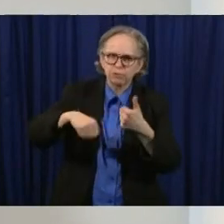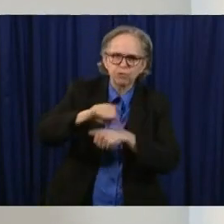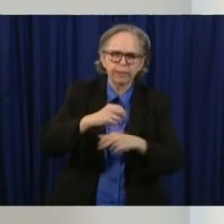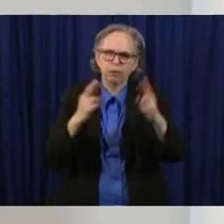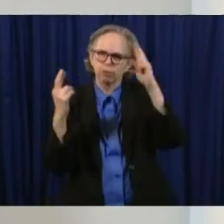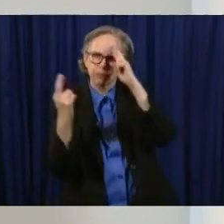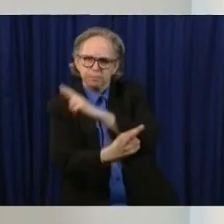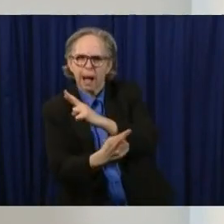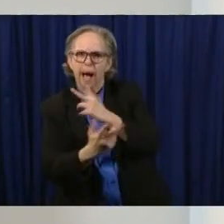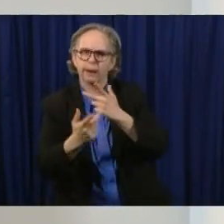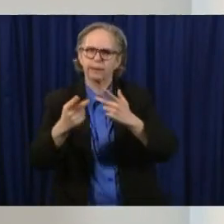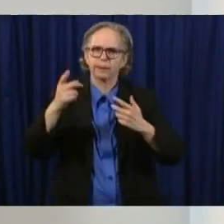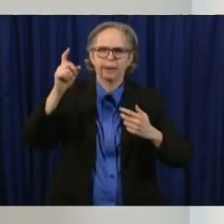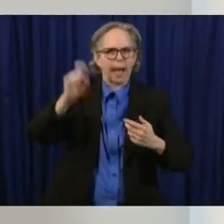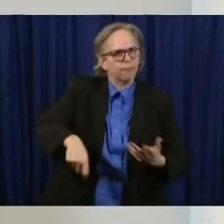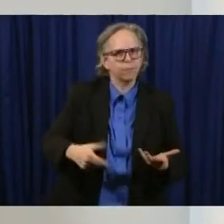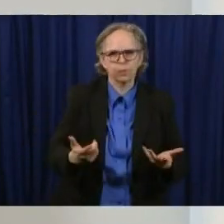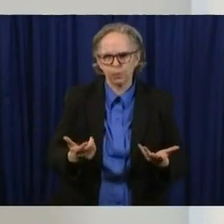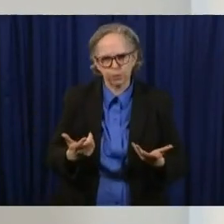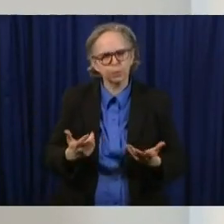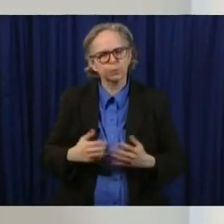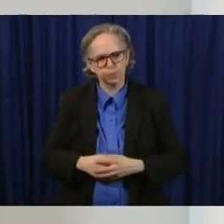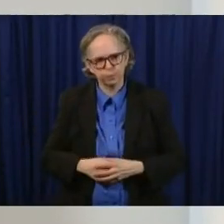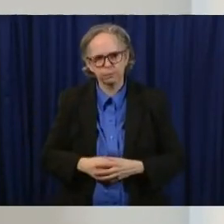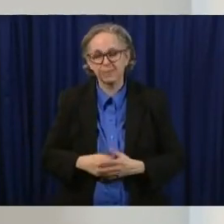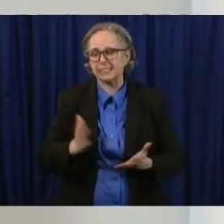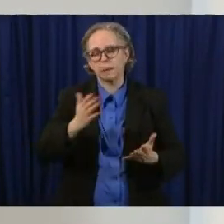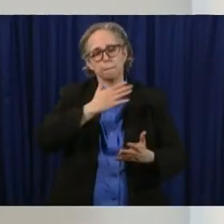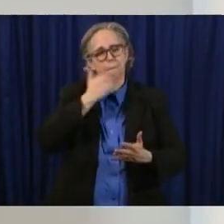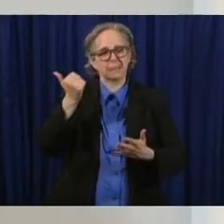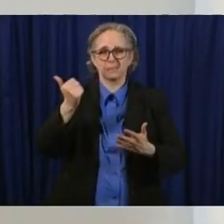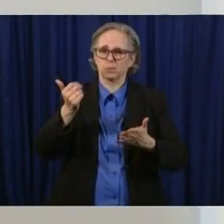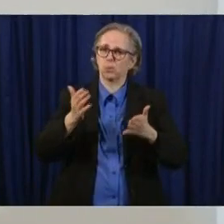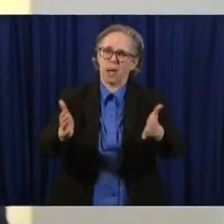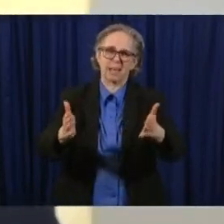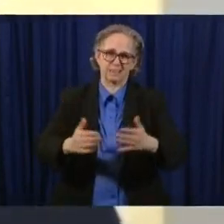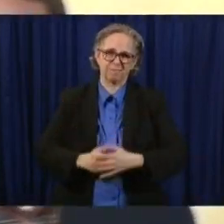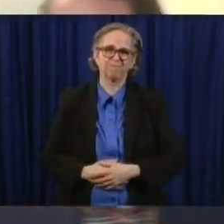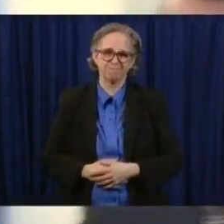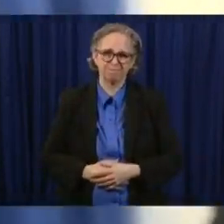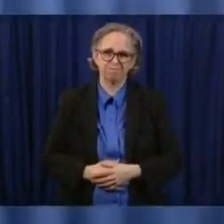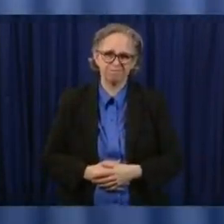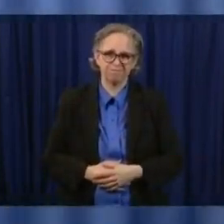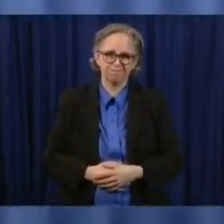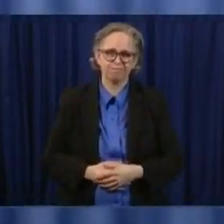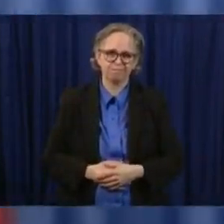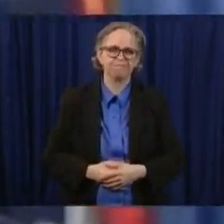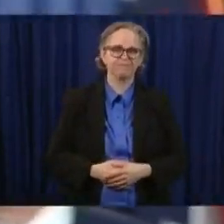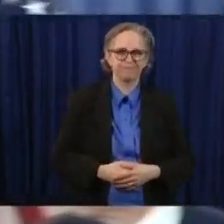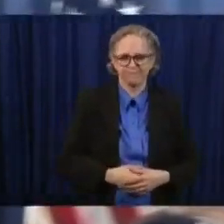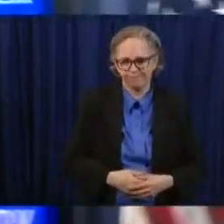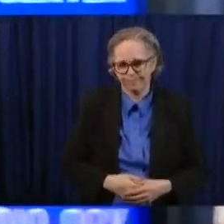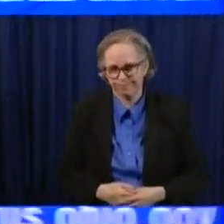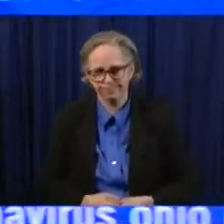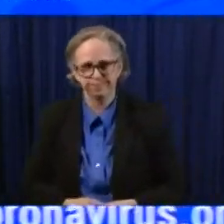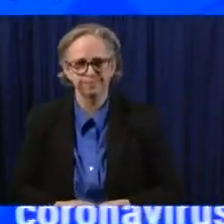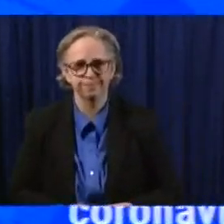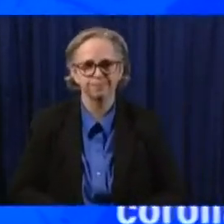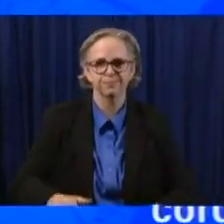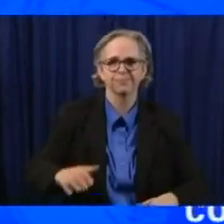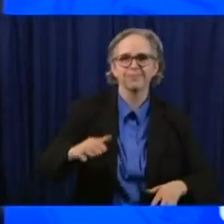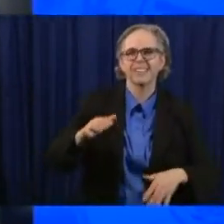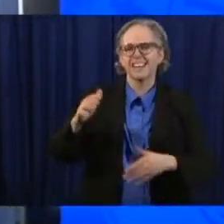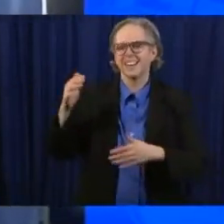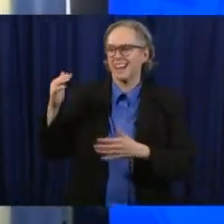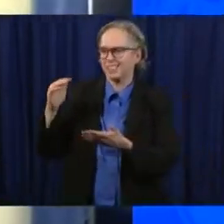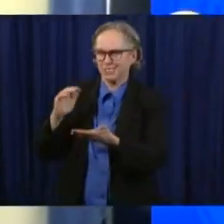uh that is the the best way for all of us to get through this um yeah